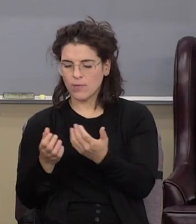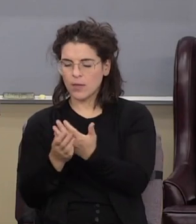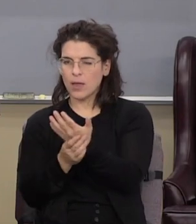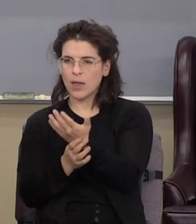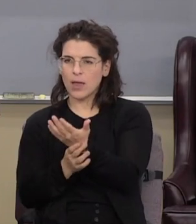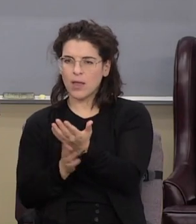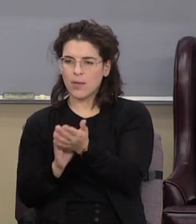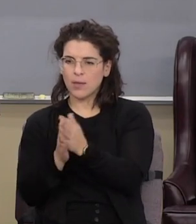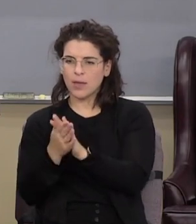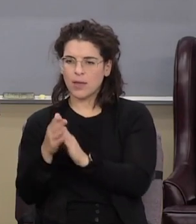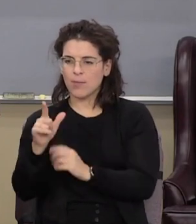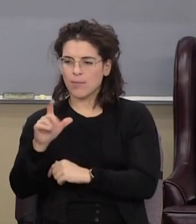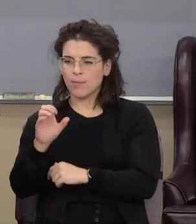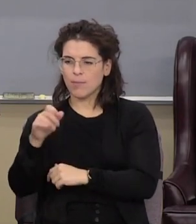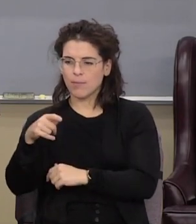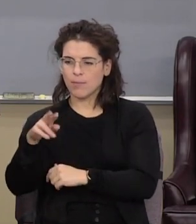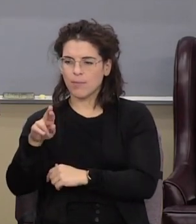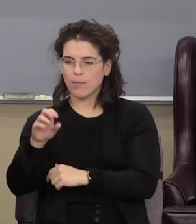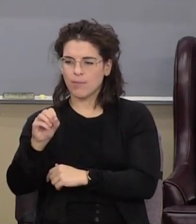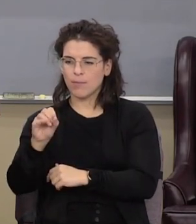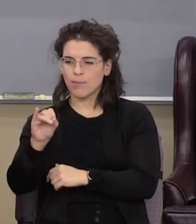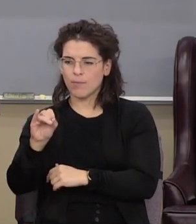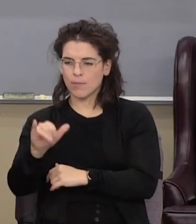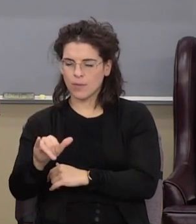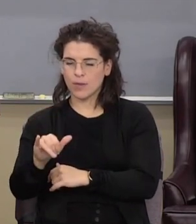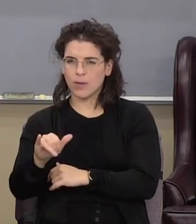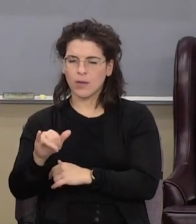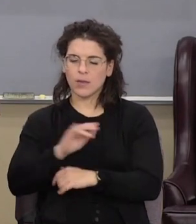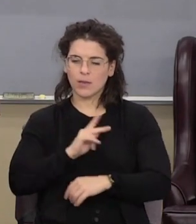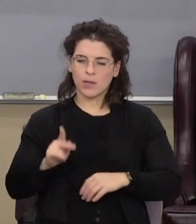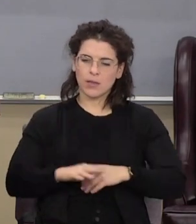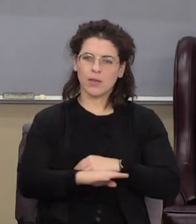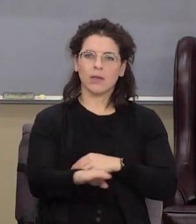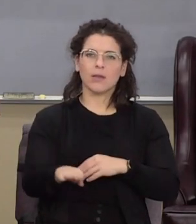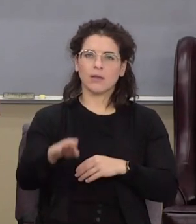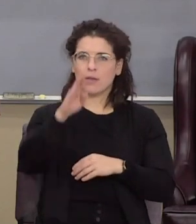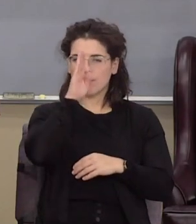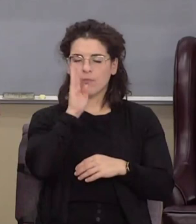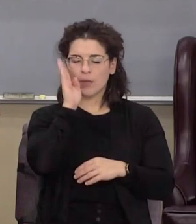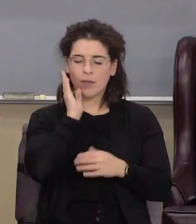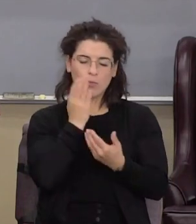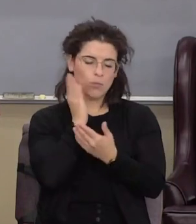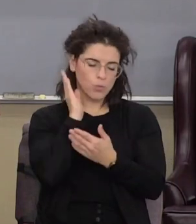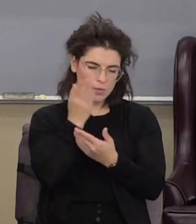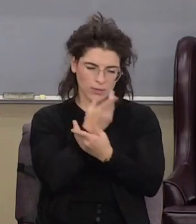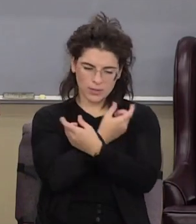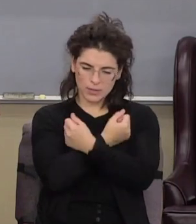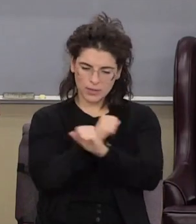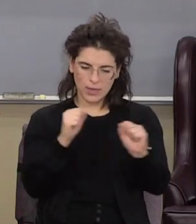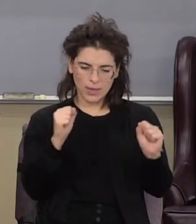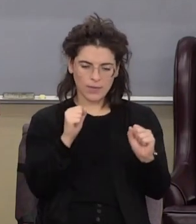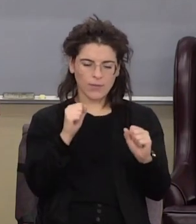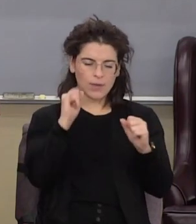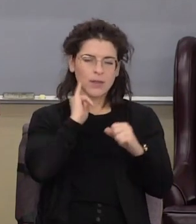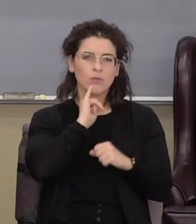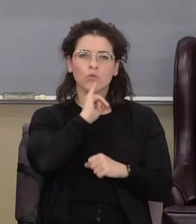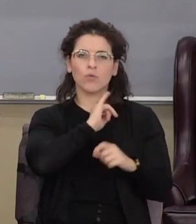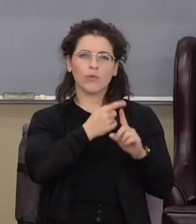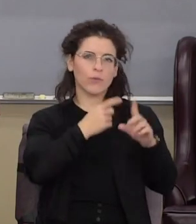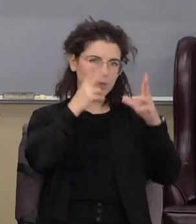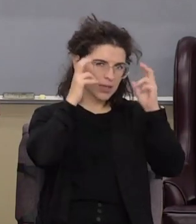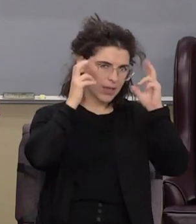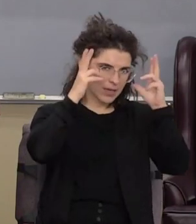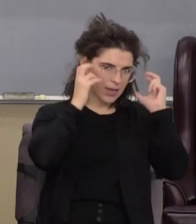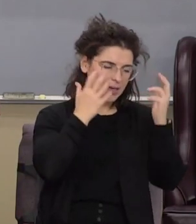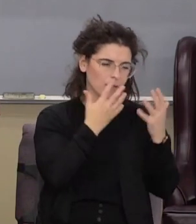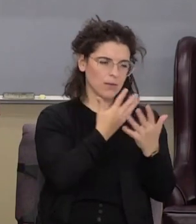those two signs because in the kingdom God's going to deliver Israel from satanic captivity and